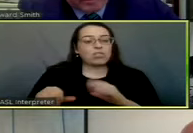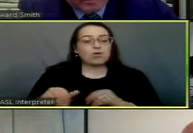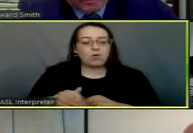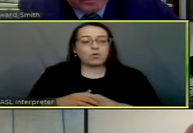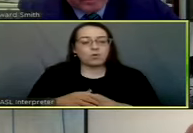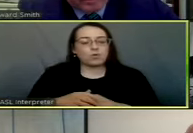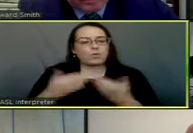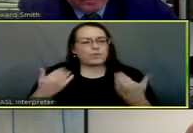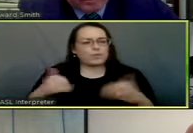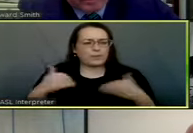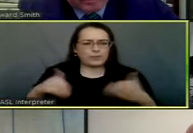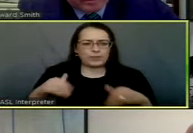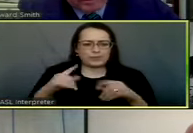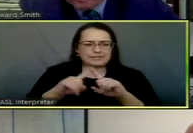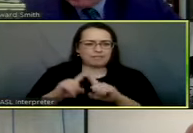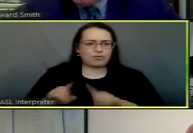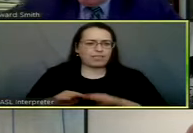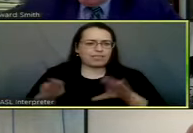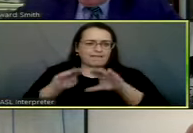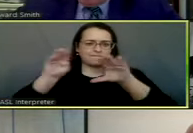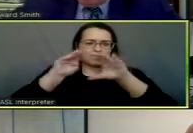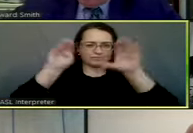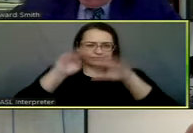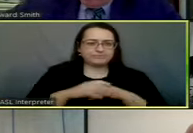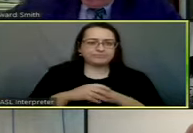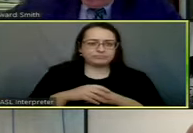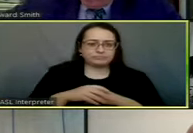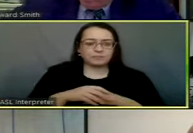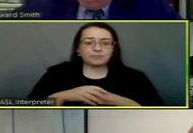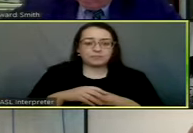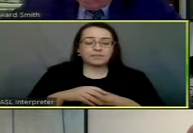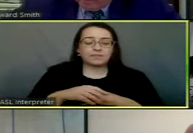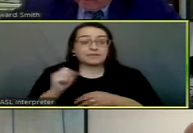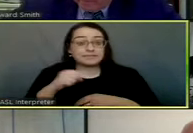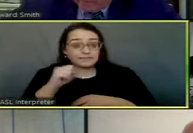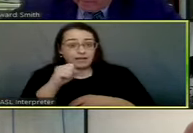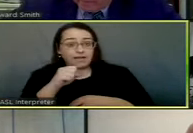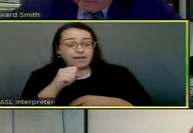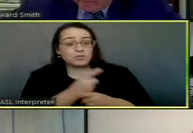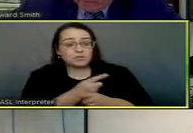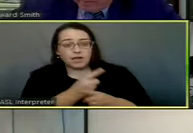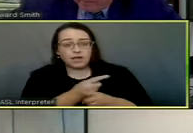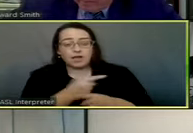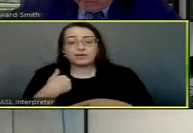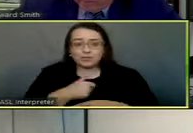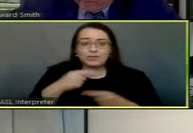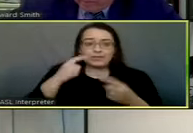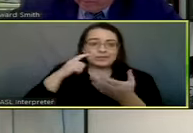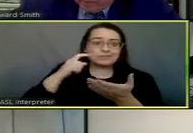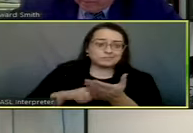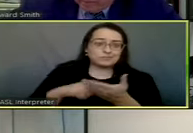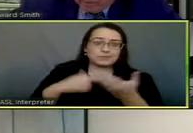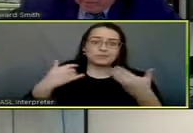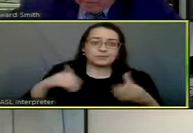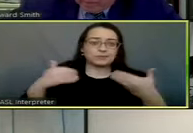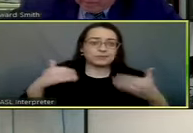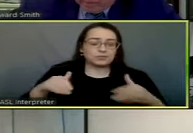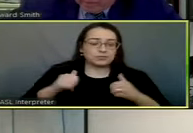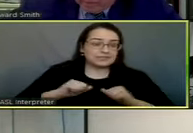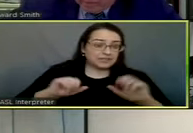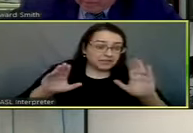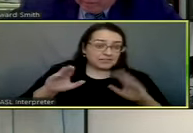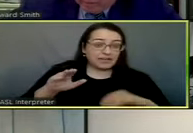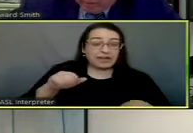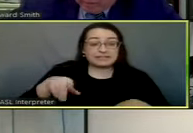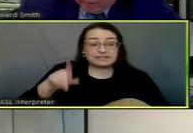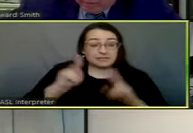at every level, I really appreciate it. And then beyond that, we all recognize the sacrifices that the men and women